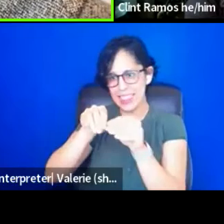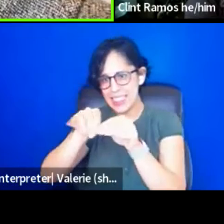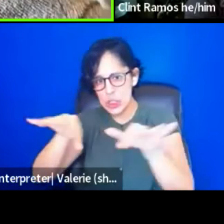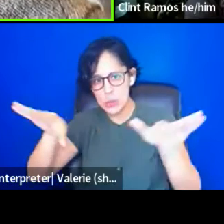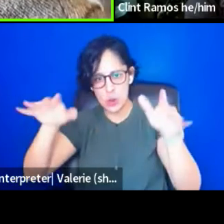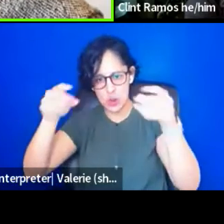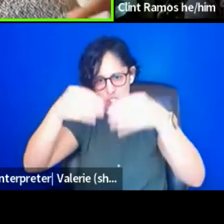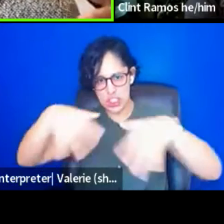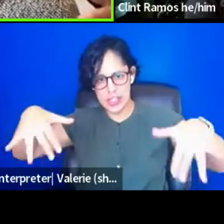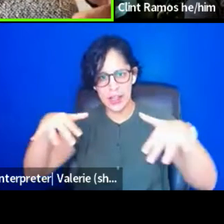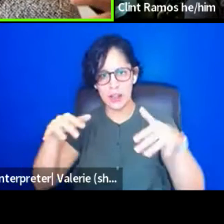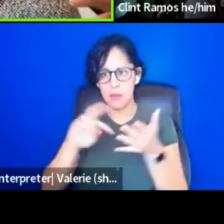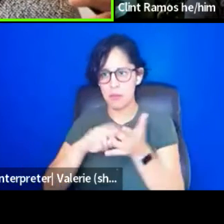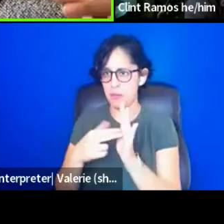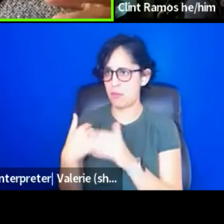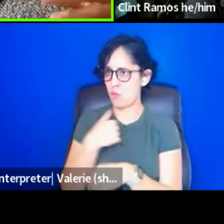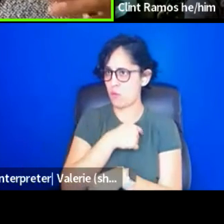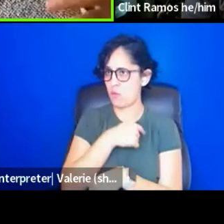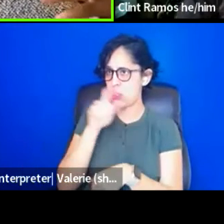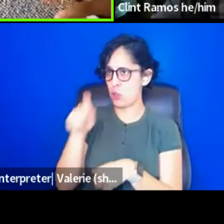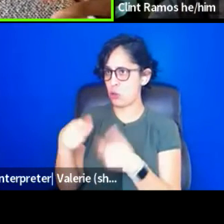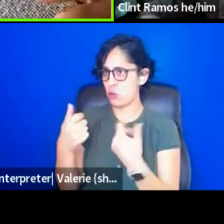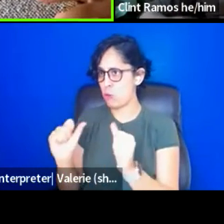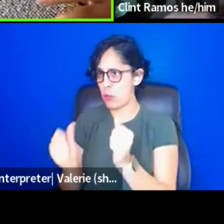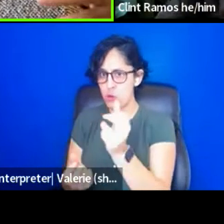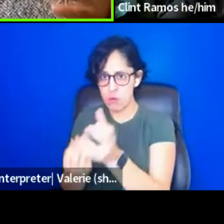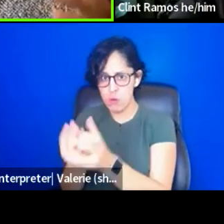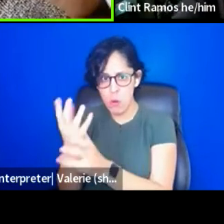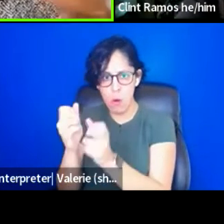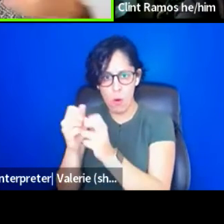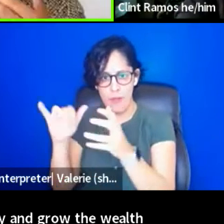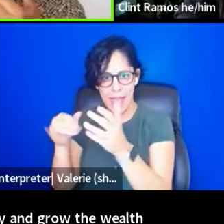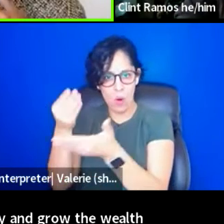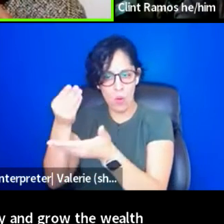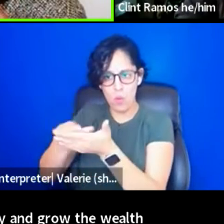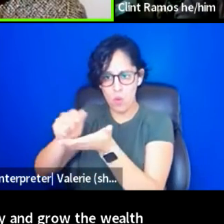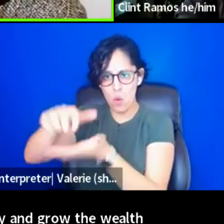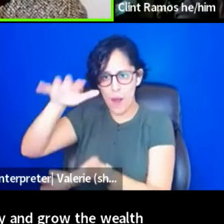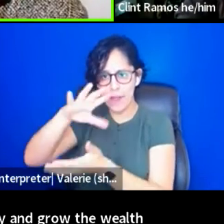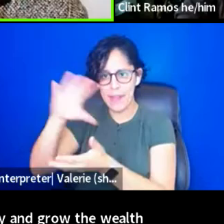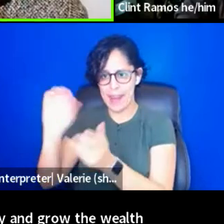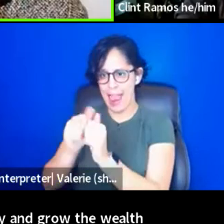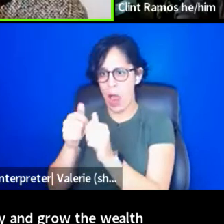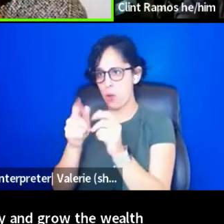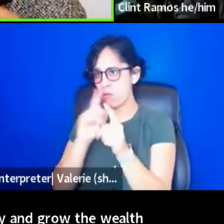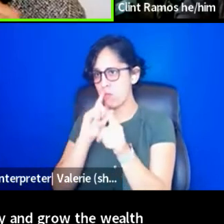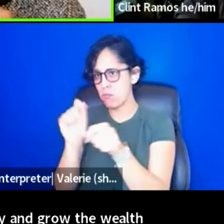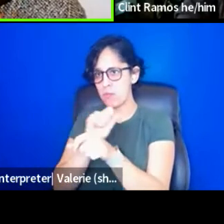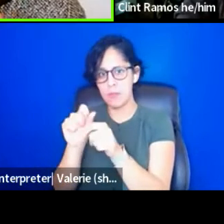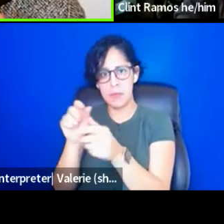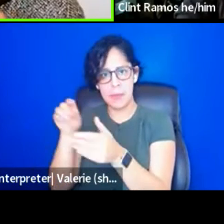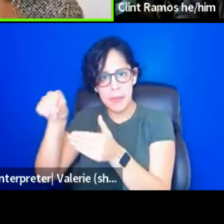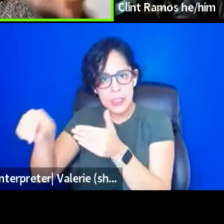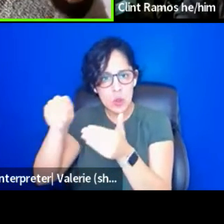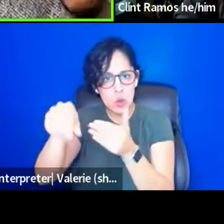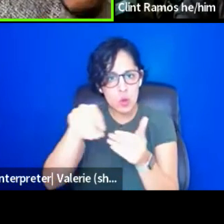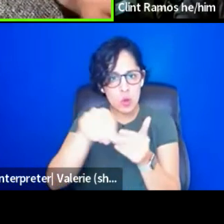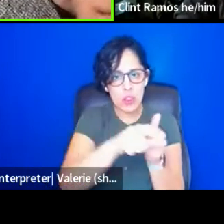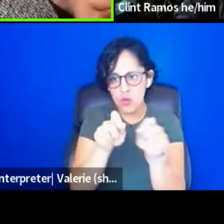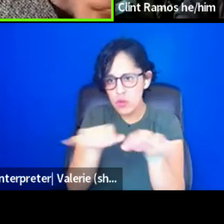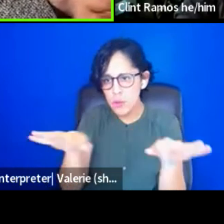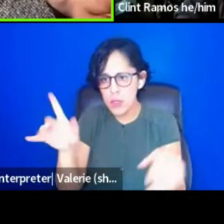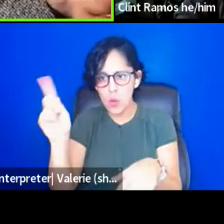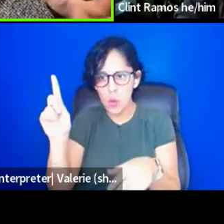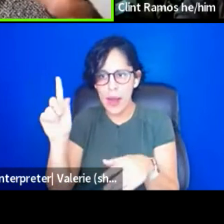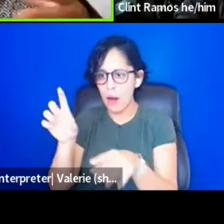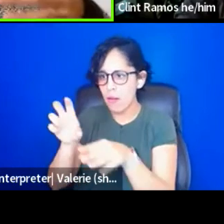equity is helping to try to grow the wealth that's coming in. We've got to look at how these things are distributed. So whether that's like, if we only